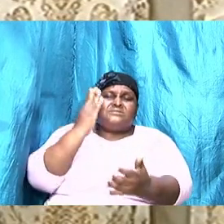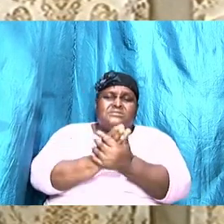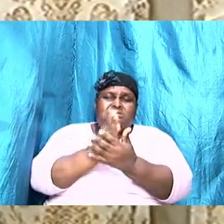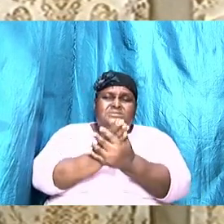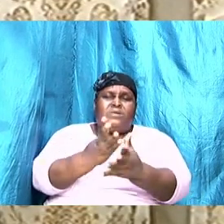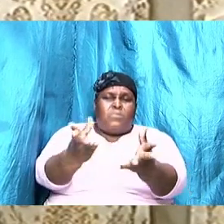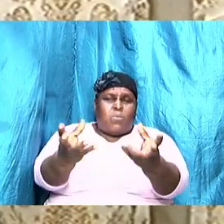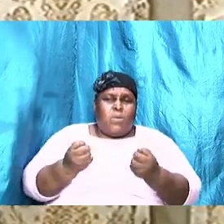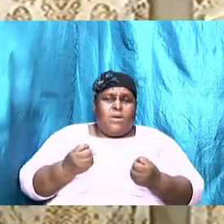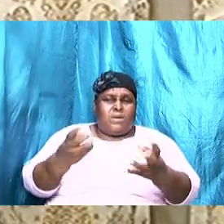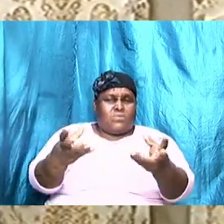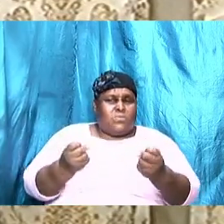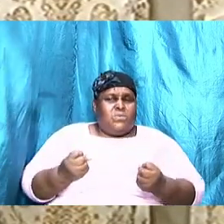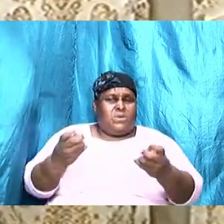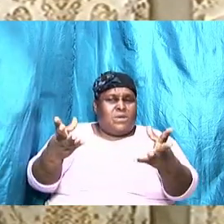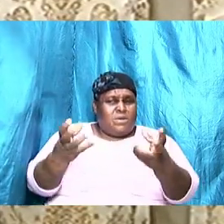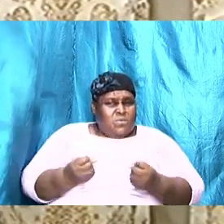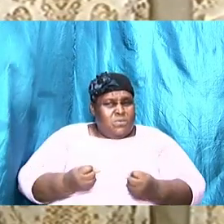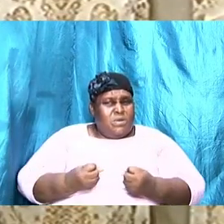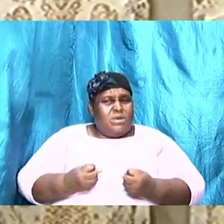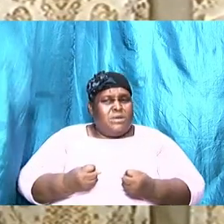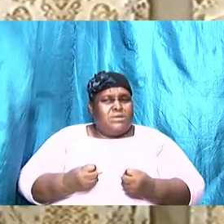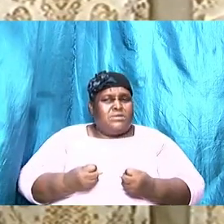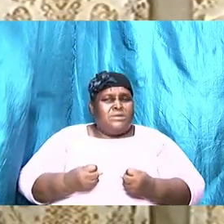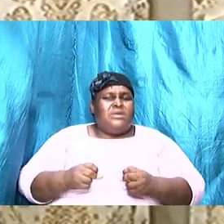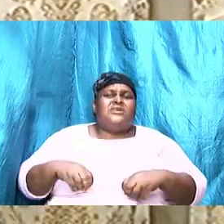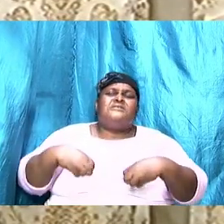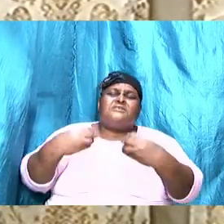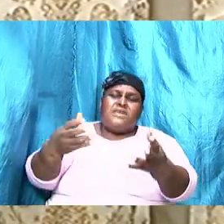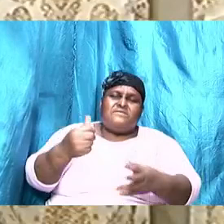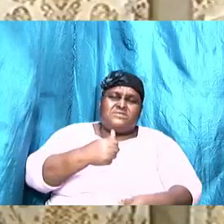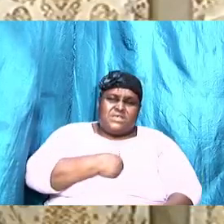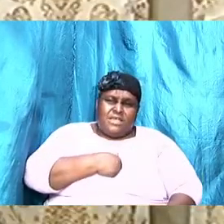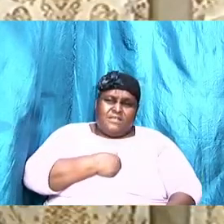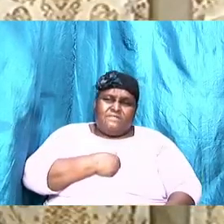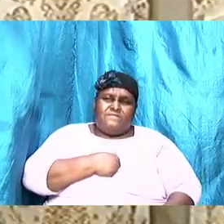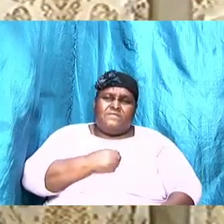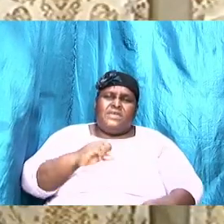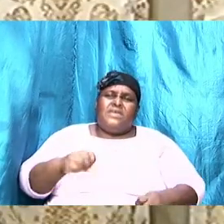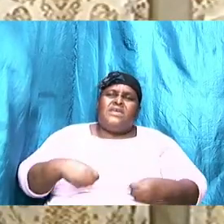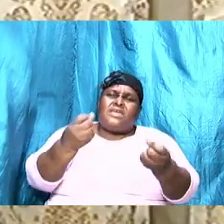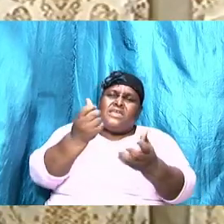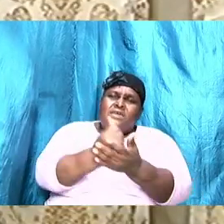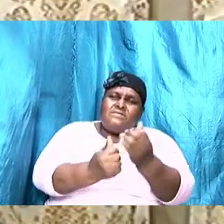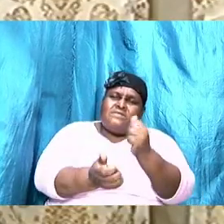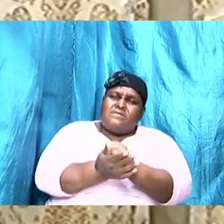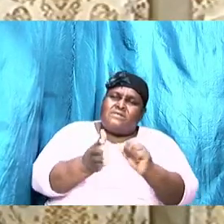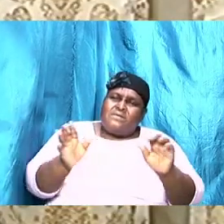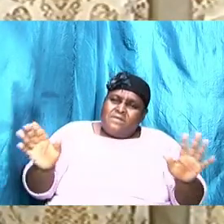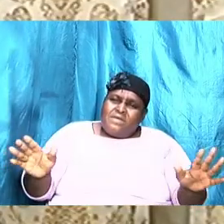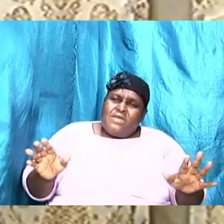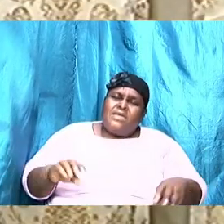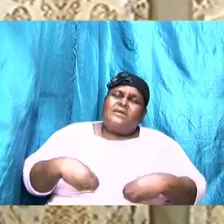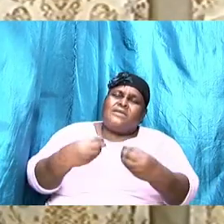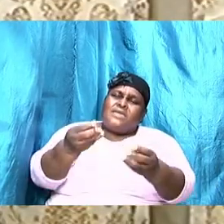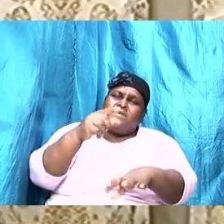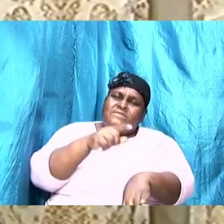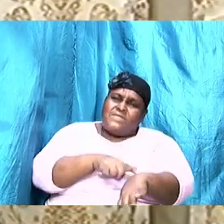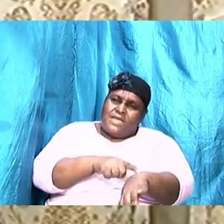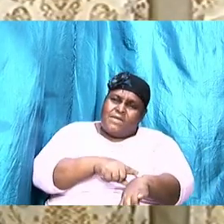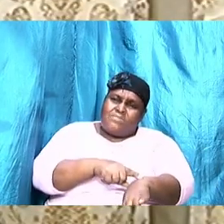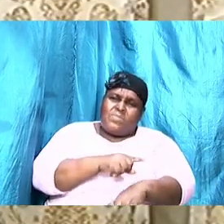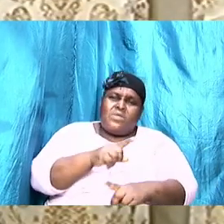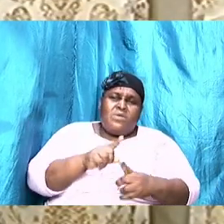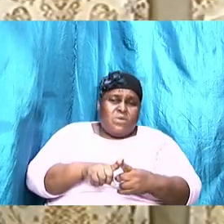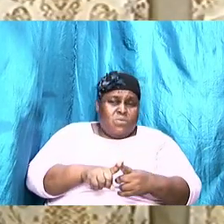to give more, give of ourselves, give in terms of sacrifice, give in terms of time. When we do that,